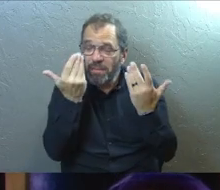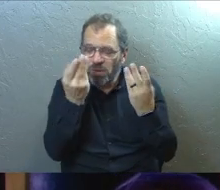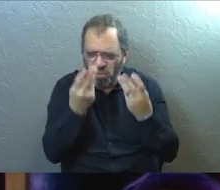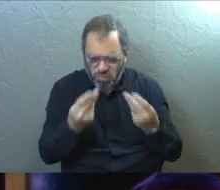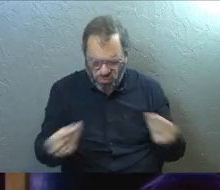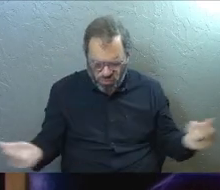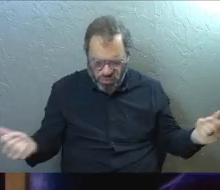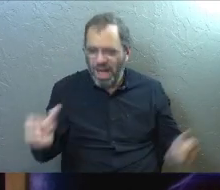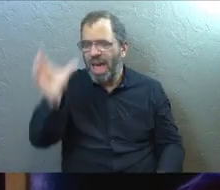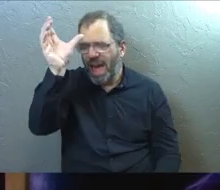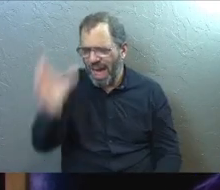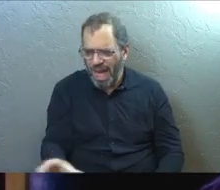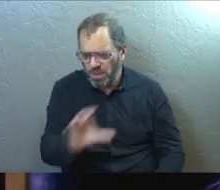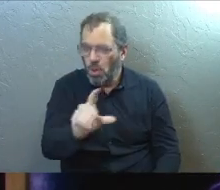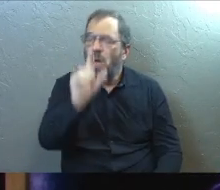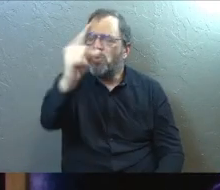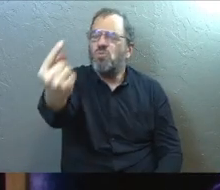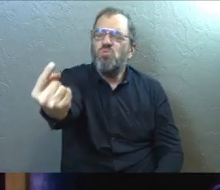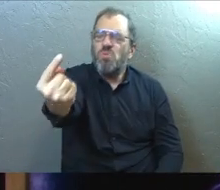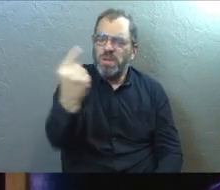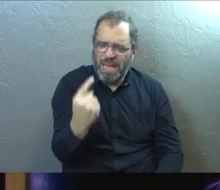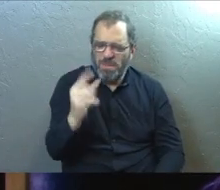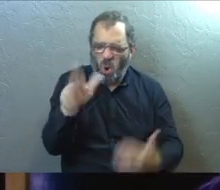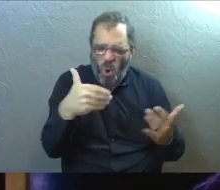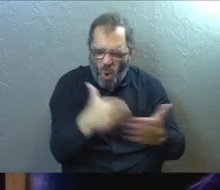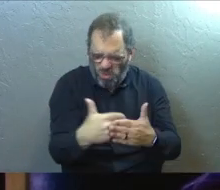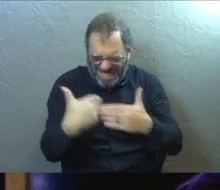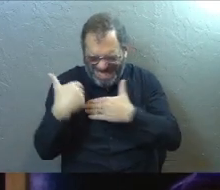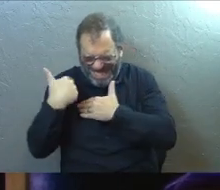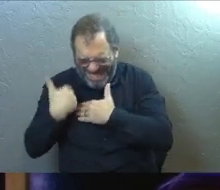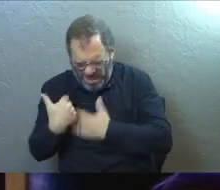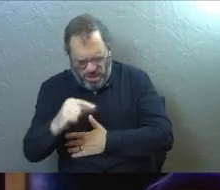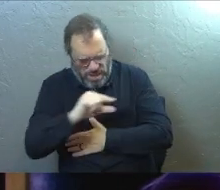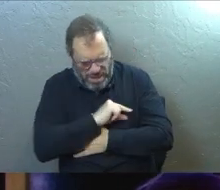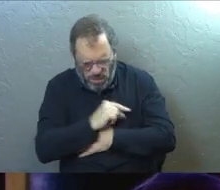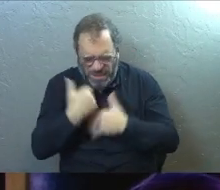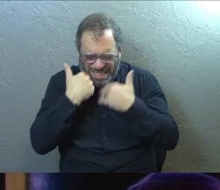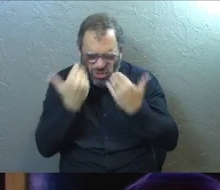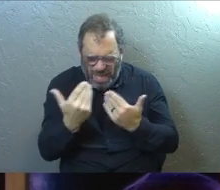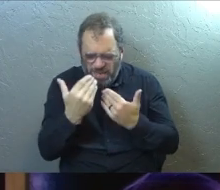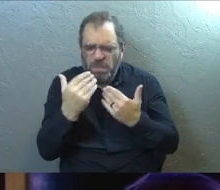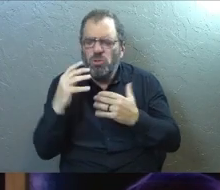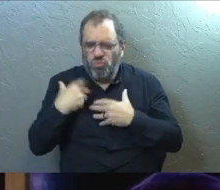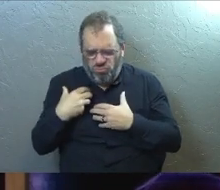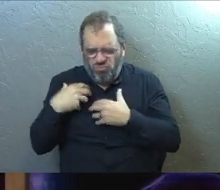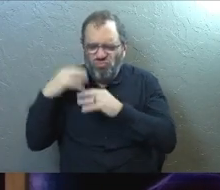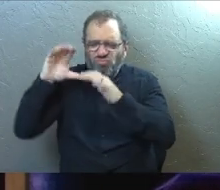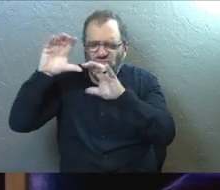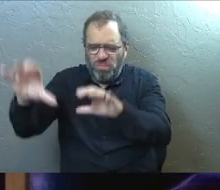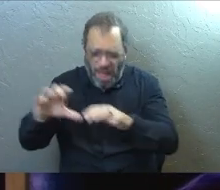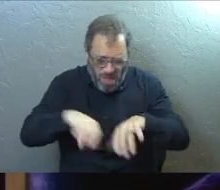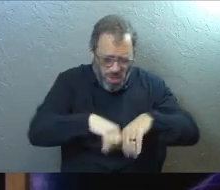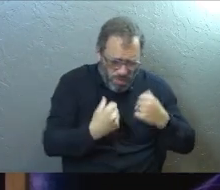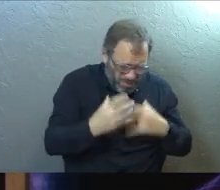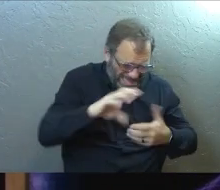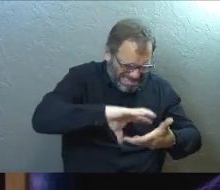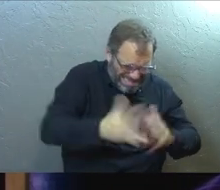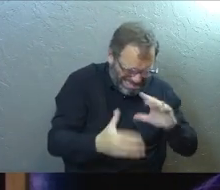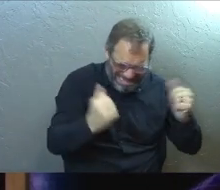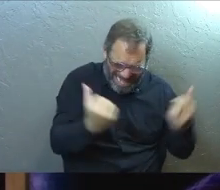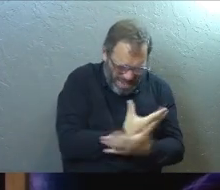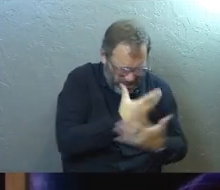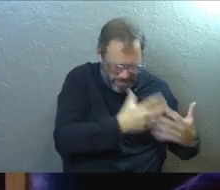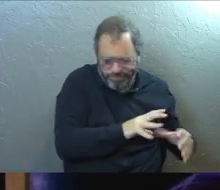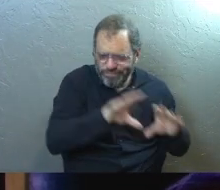because you came to carry the burden of that. You came to carry the brokenness that we experience, the